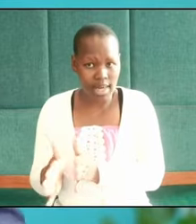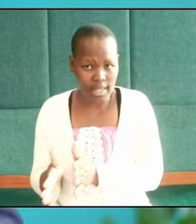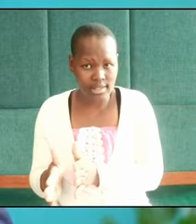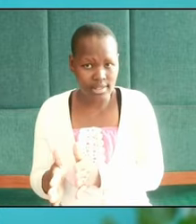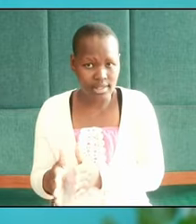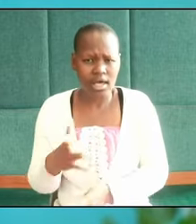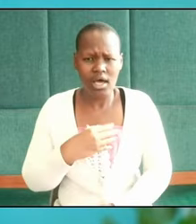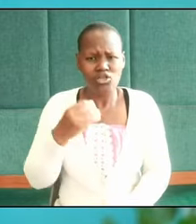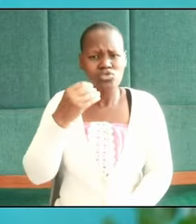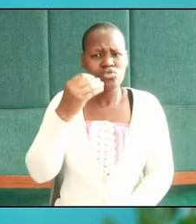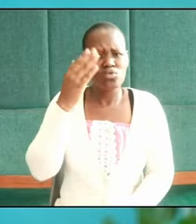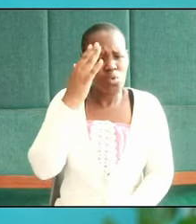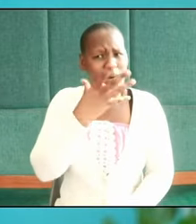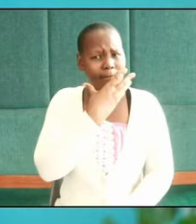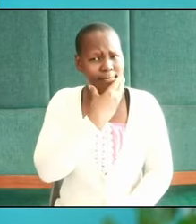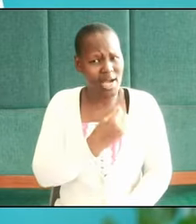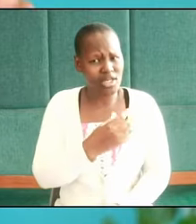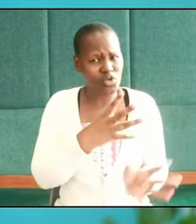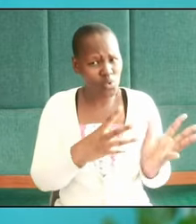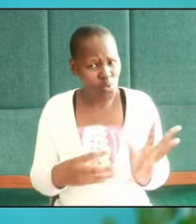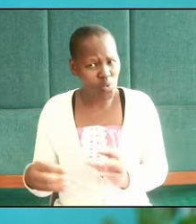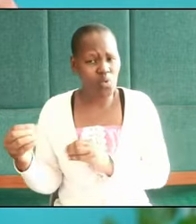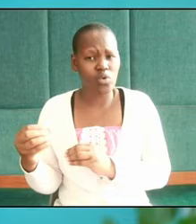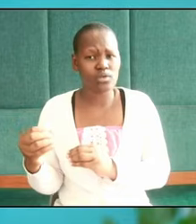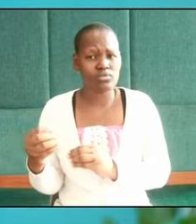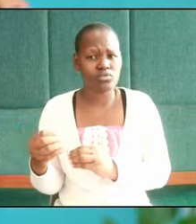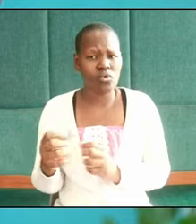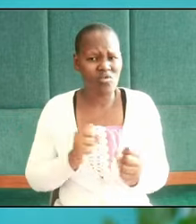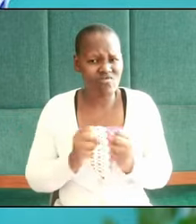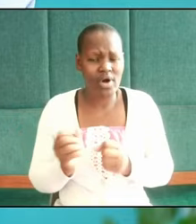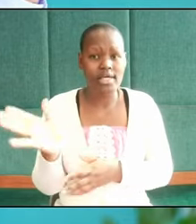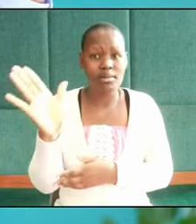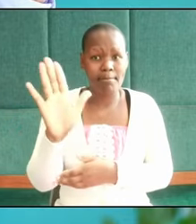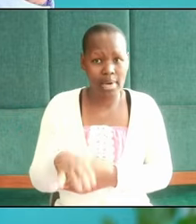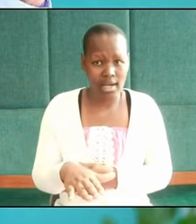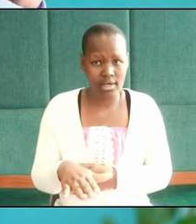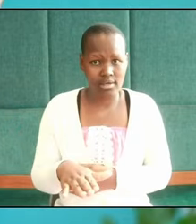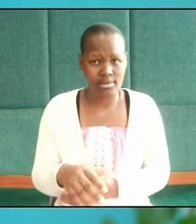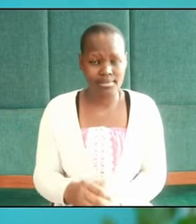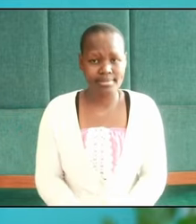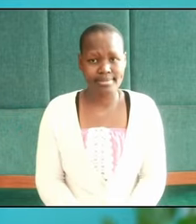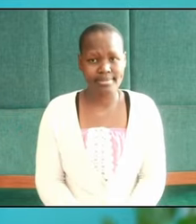that Rabadash was going to retaliate and fight in Narnia.